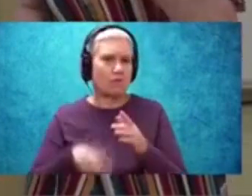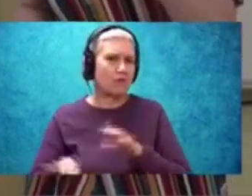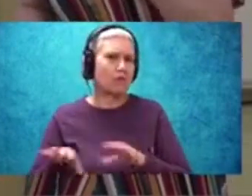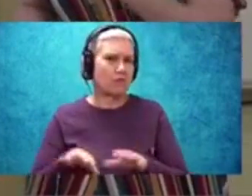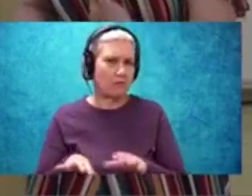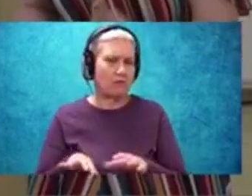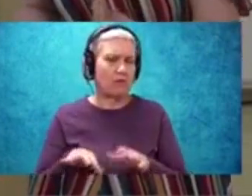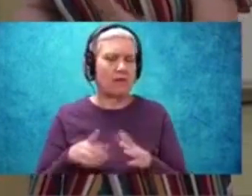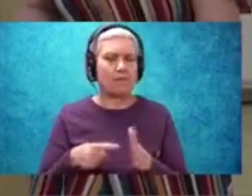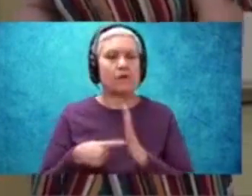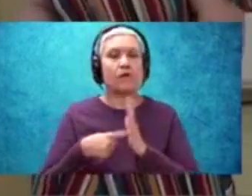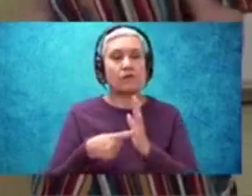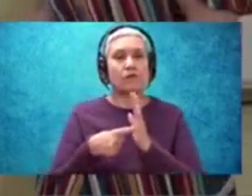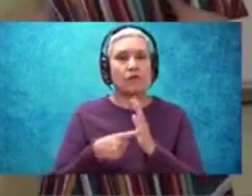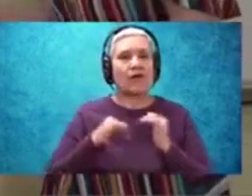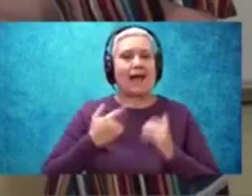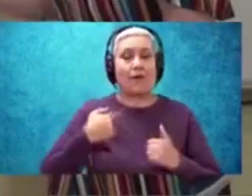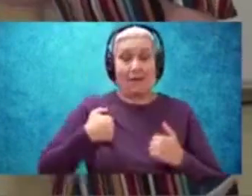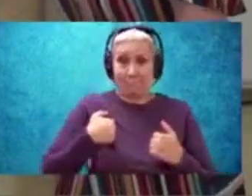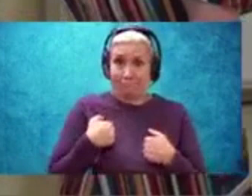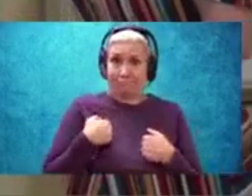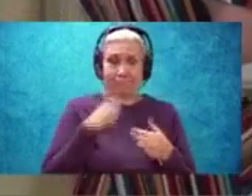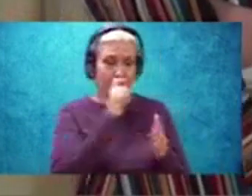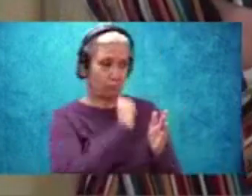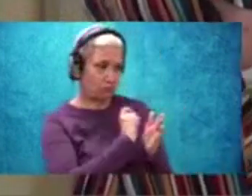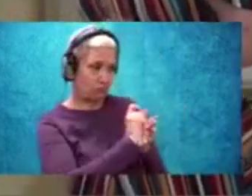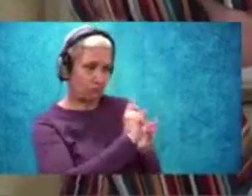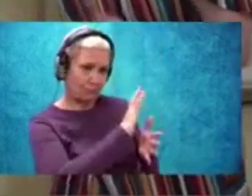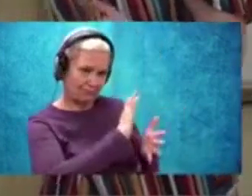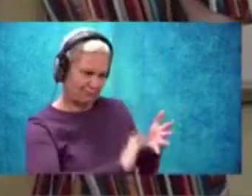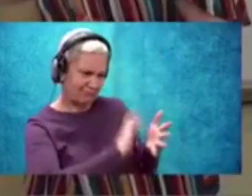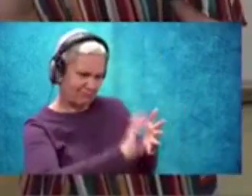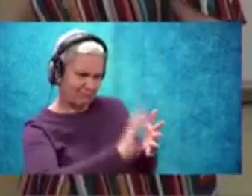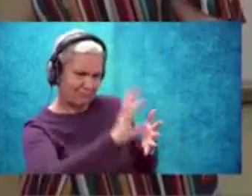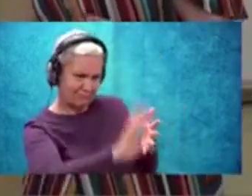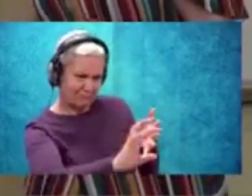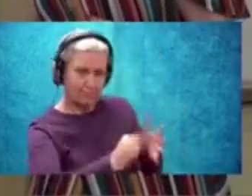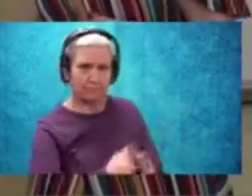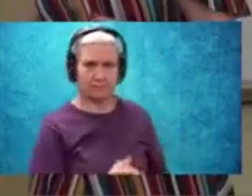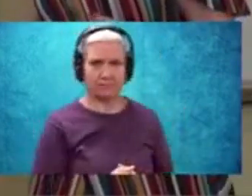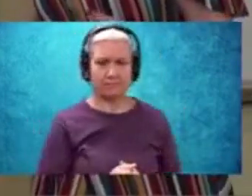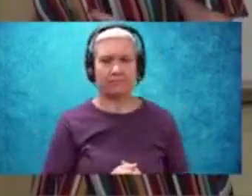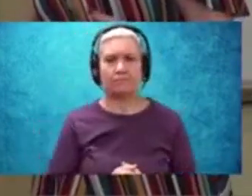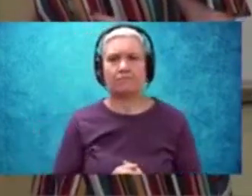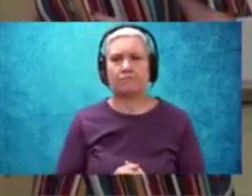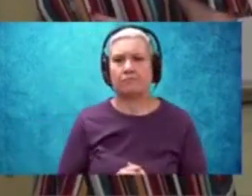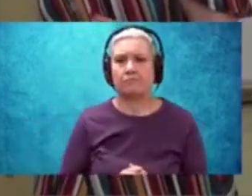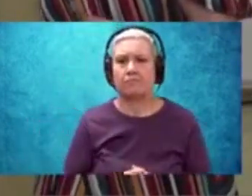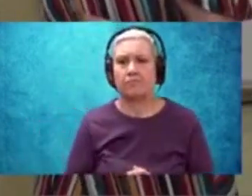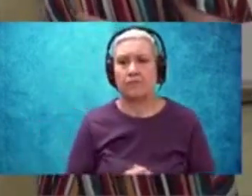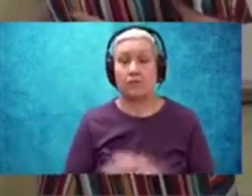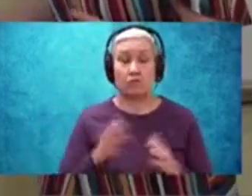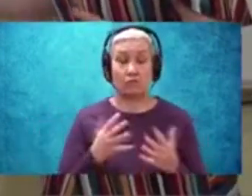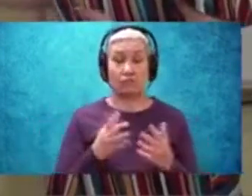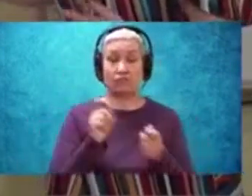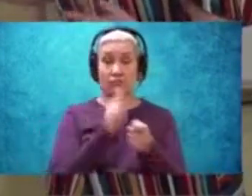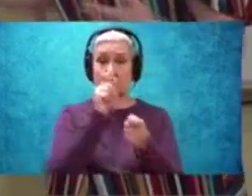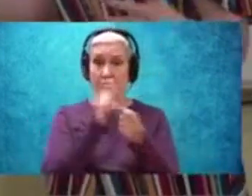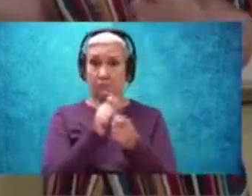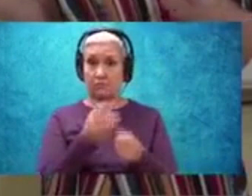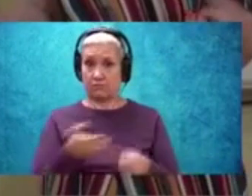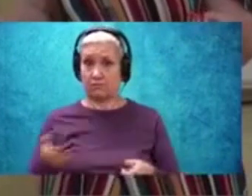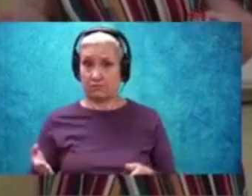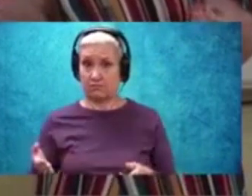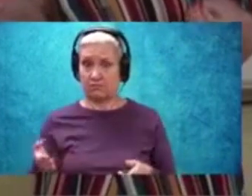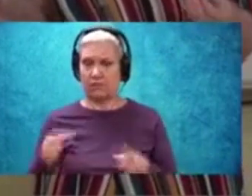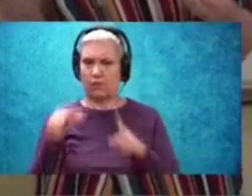you to see how I would do this, okay? Now, what are some specific events that you see happening? What are